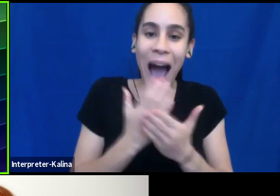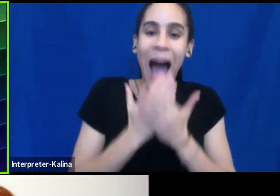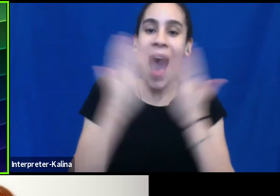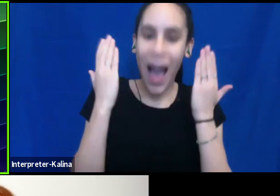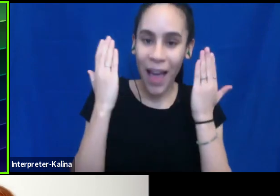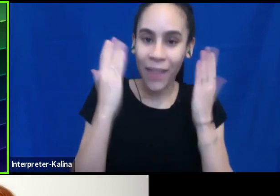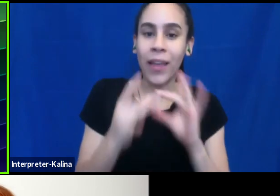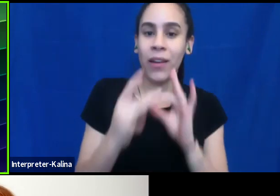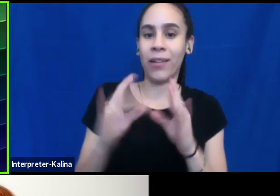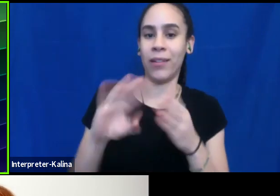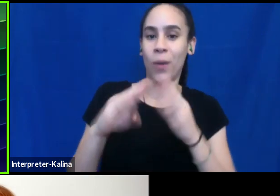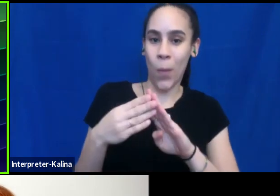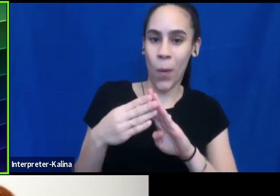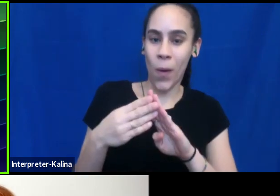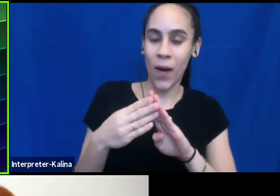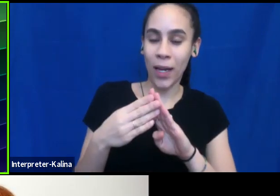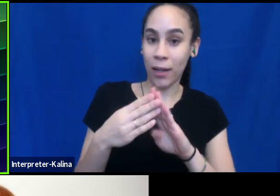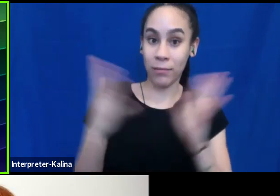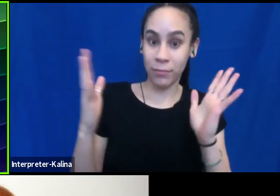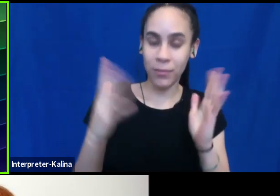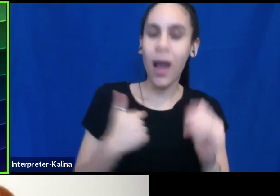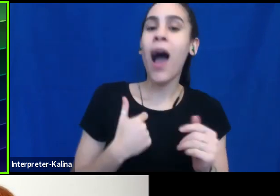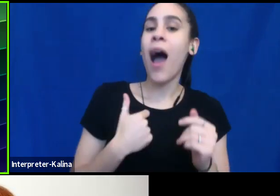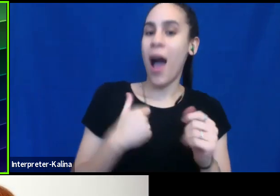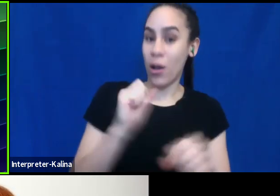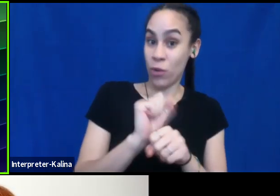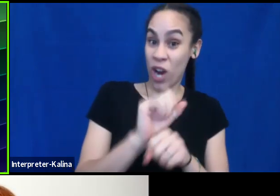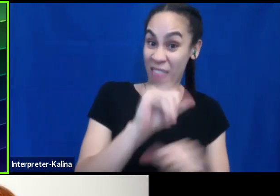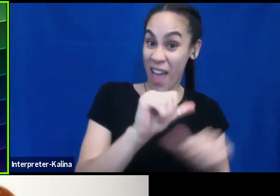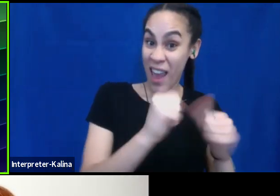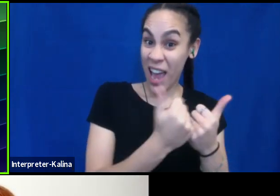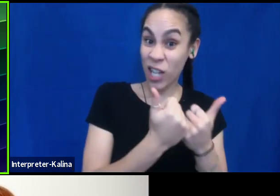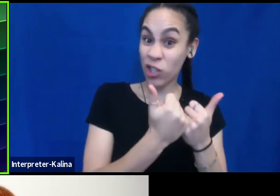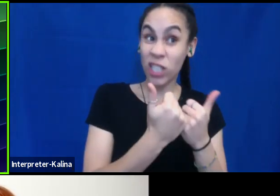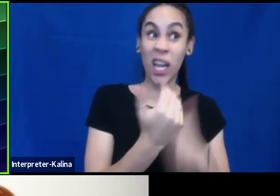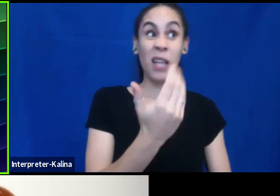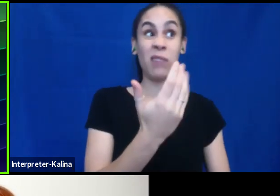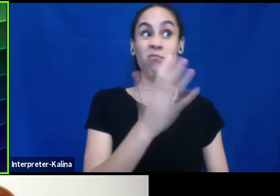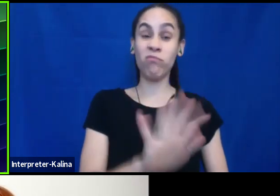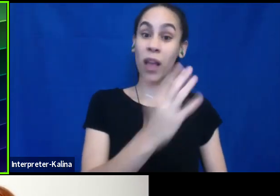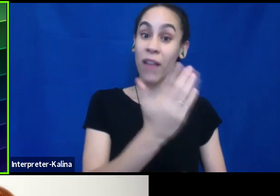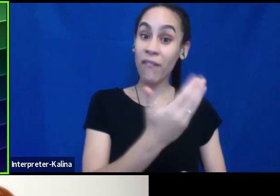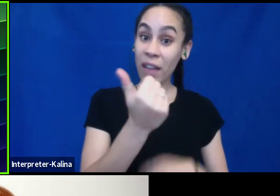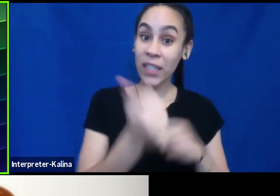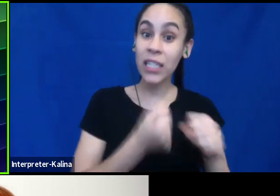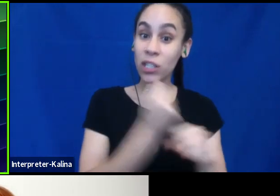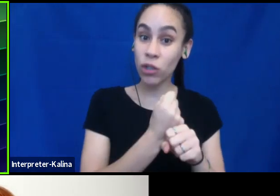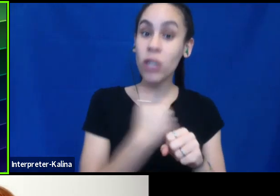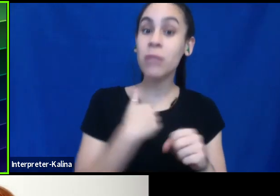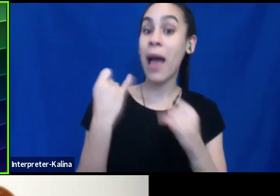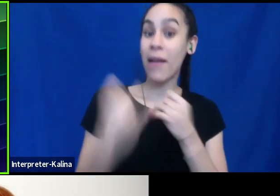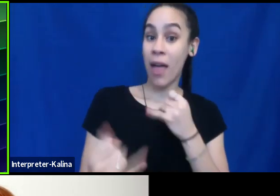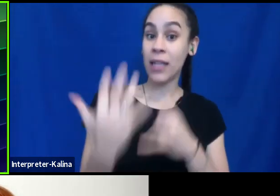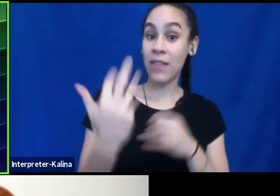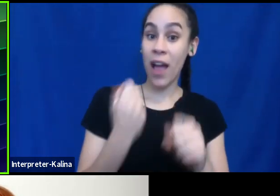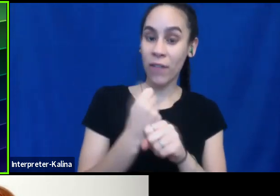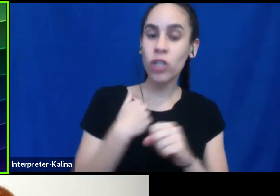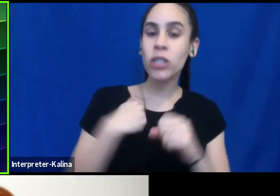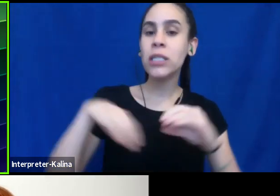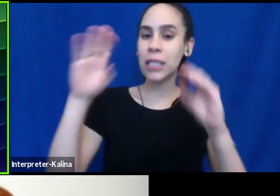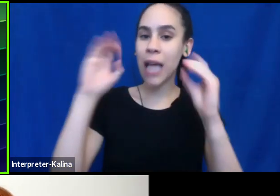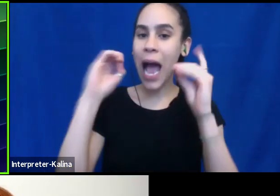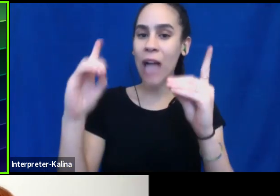at all. Um, and I ended up working at that agency for 15 years. Um, my final five years, I was the education director,